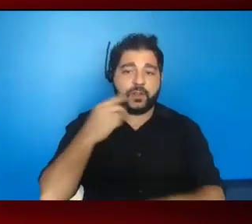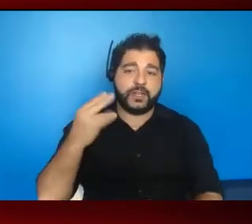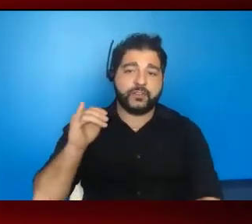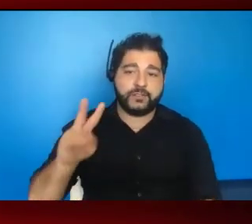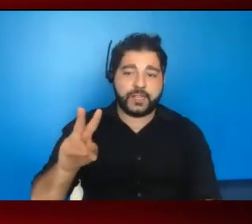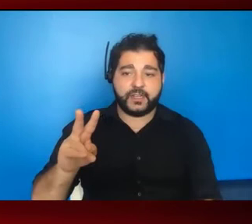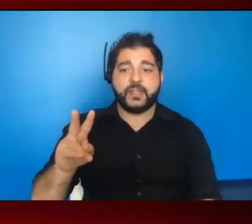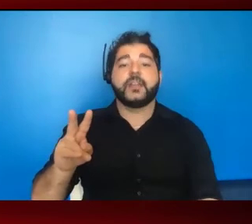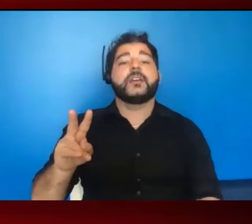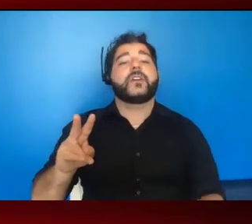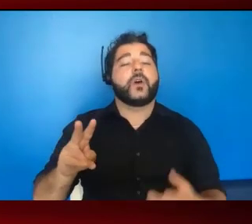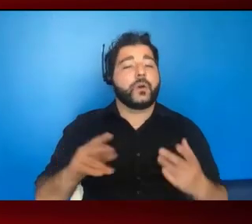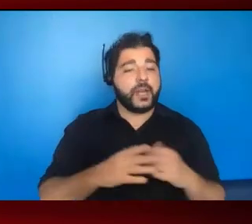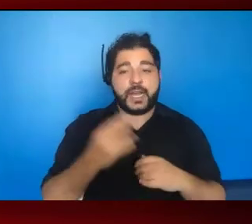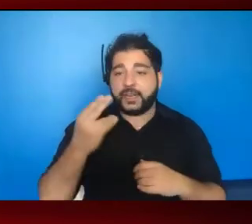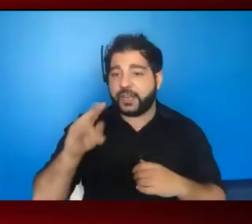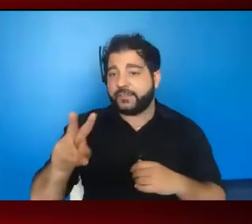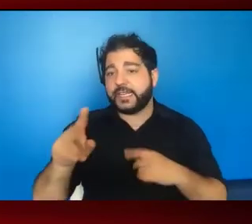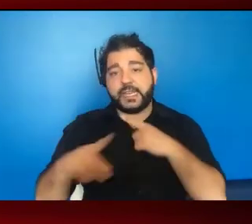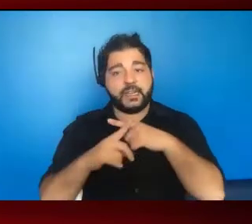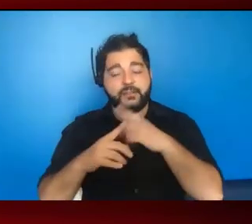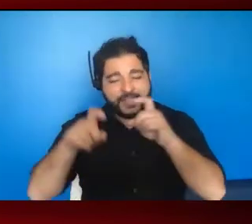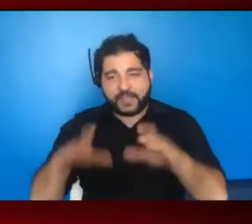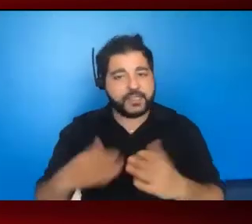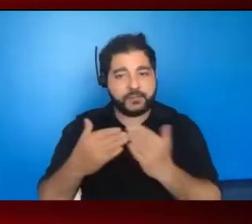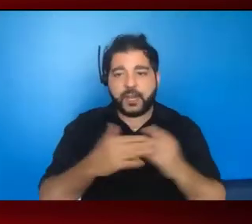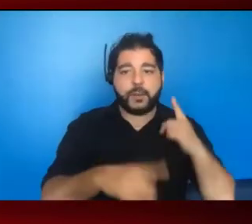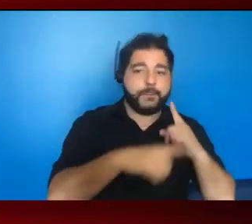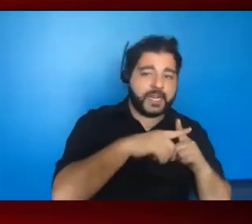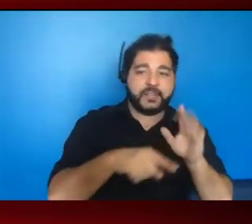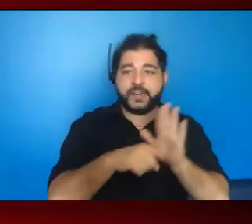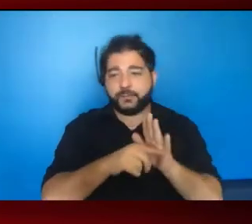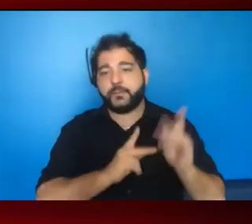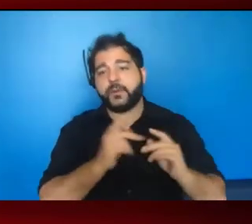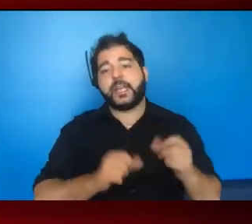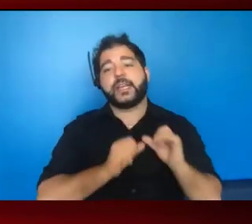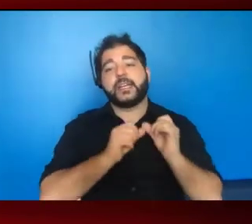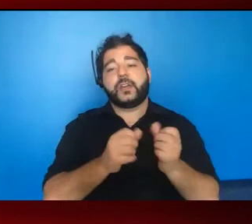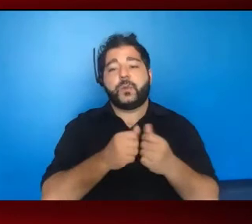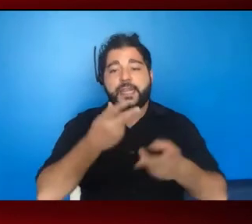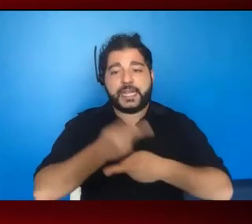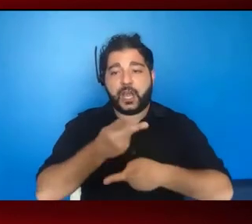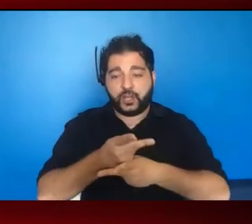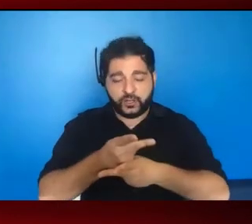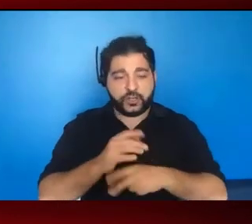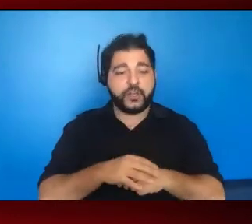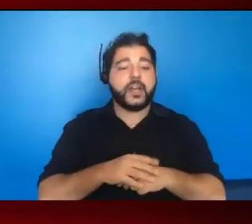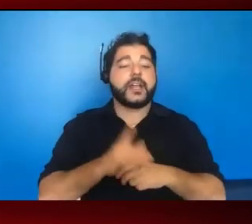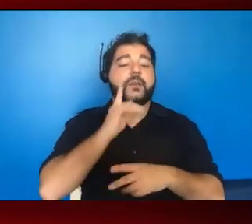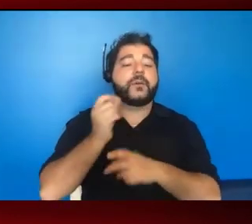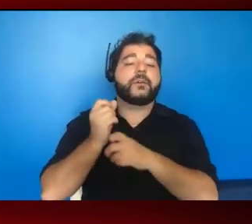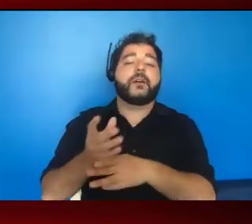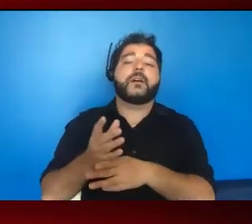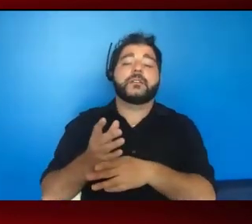it all starts with that HIV test. Whether it's negative or positive, people can enter a continuum of care and that leads to